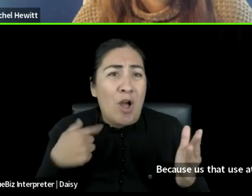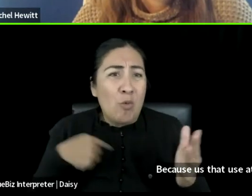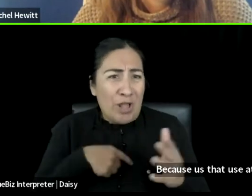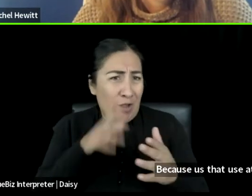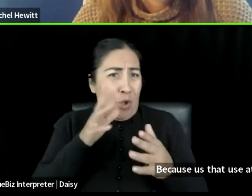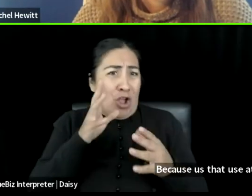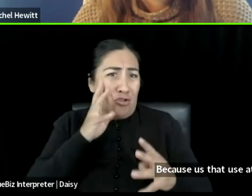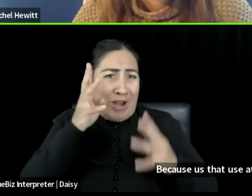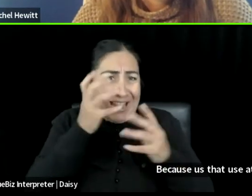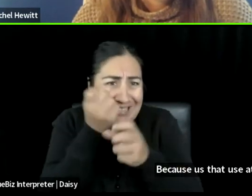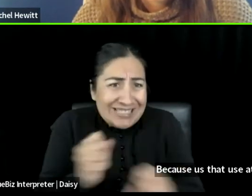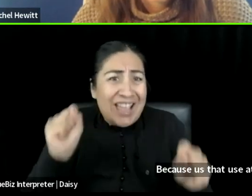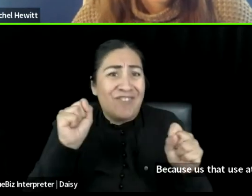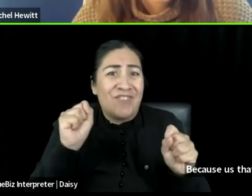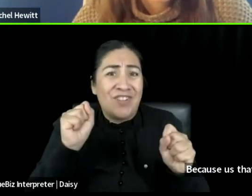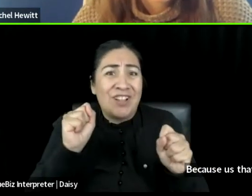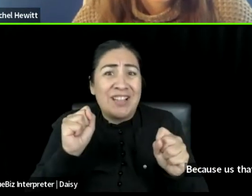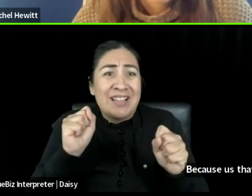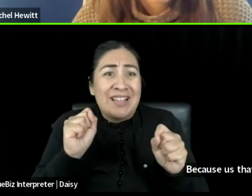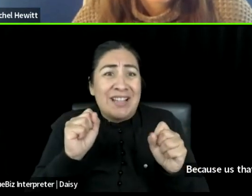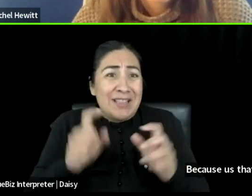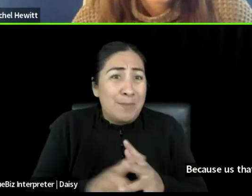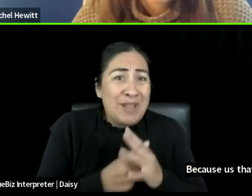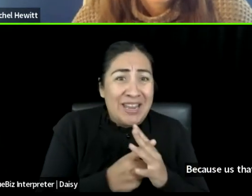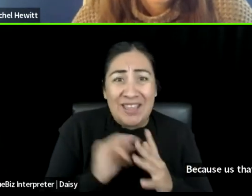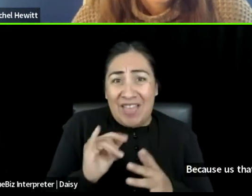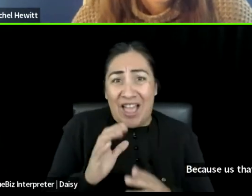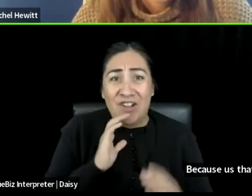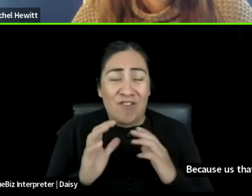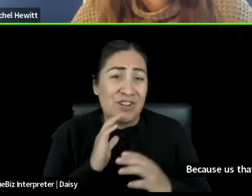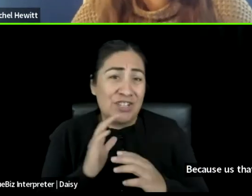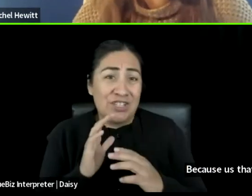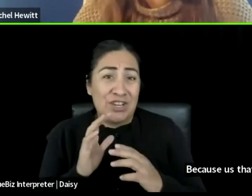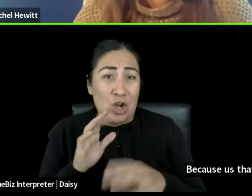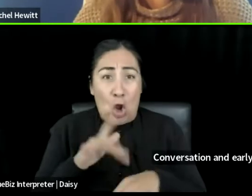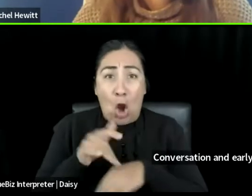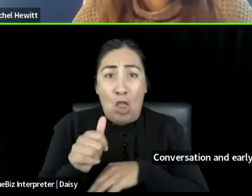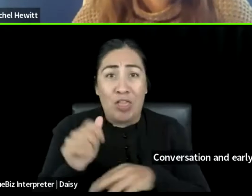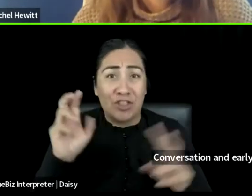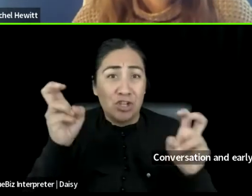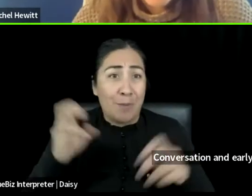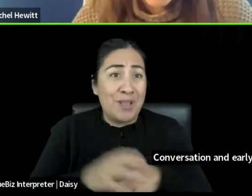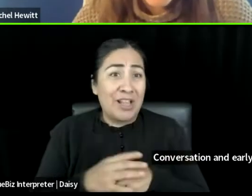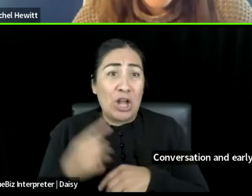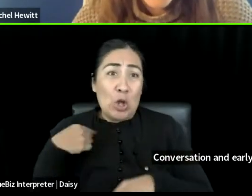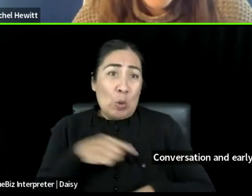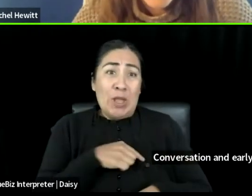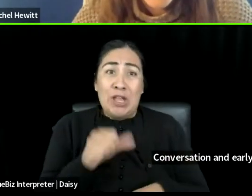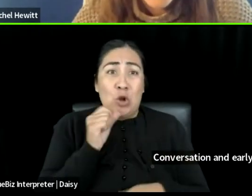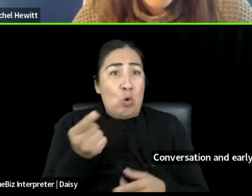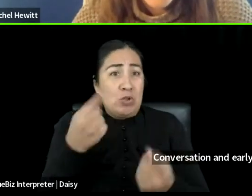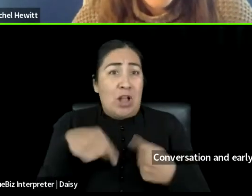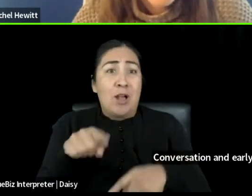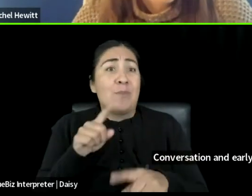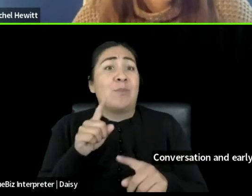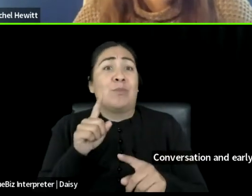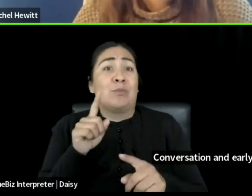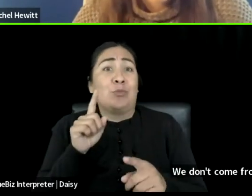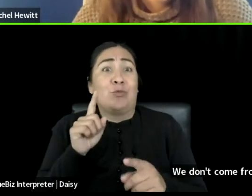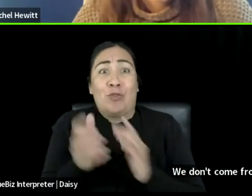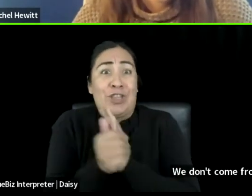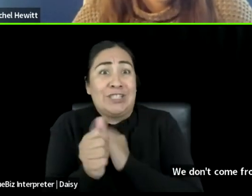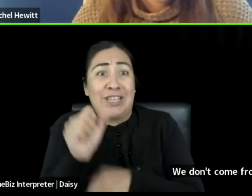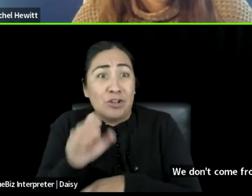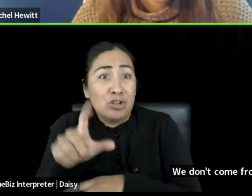early on this topic, we don't come for the skillsets. We don't come for the school names in the bios. That's all